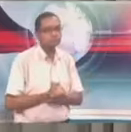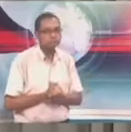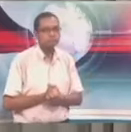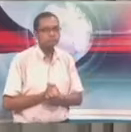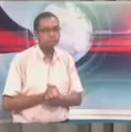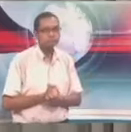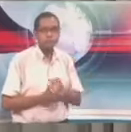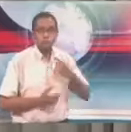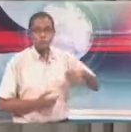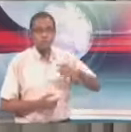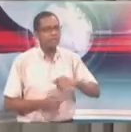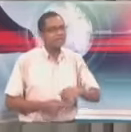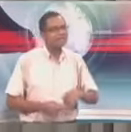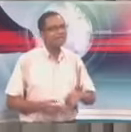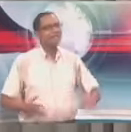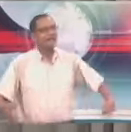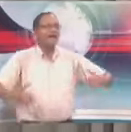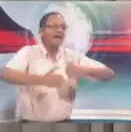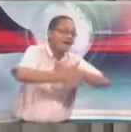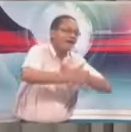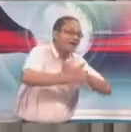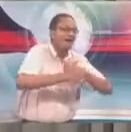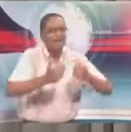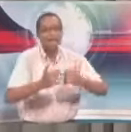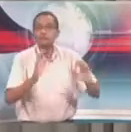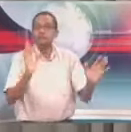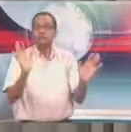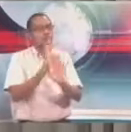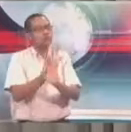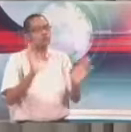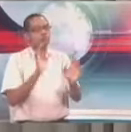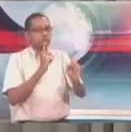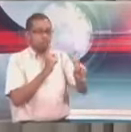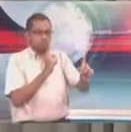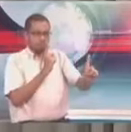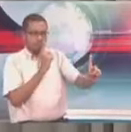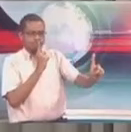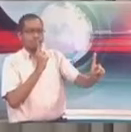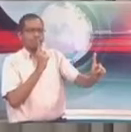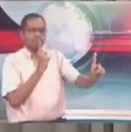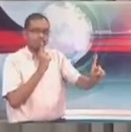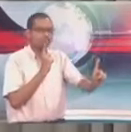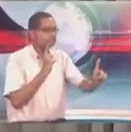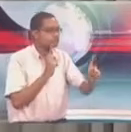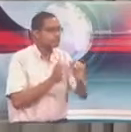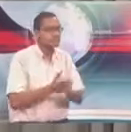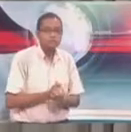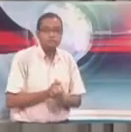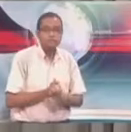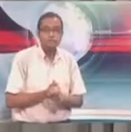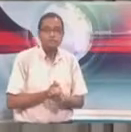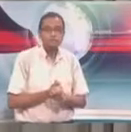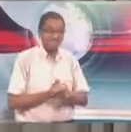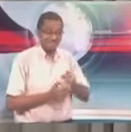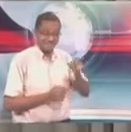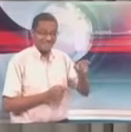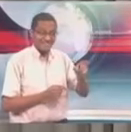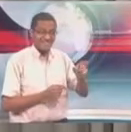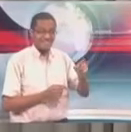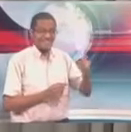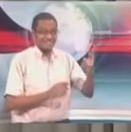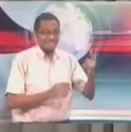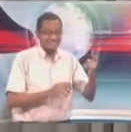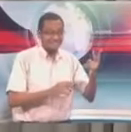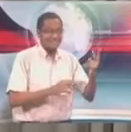greetings because of the distancing, because of COVID. Immediately as they were leaving the diplomatic